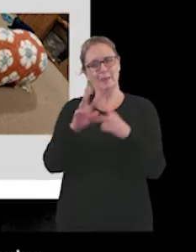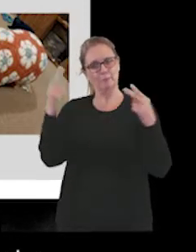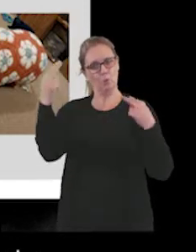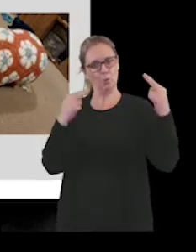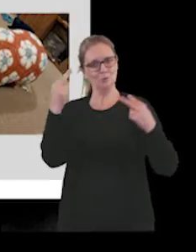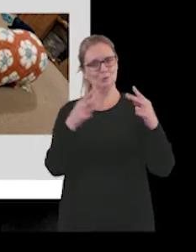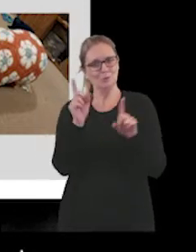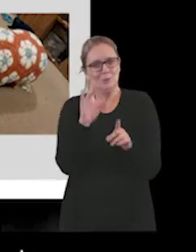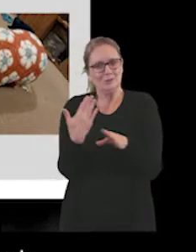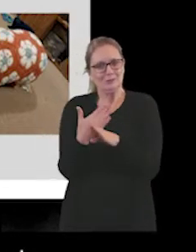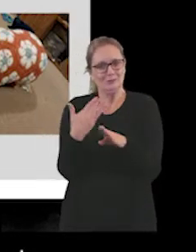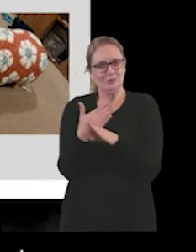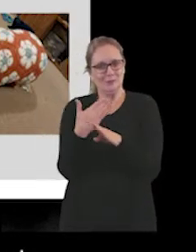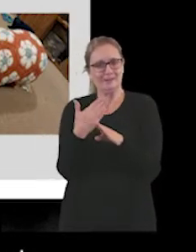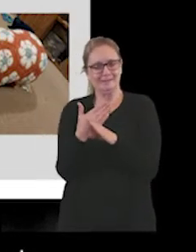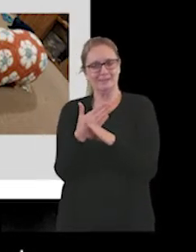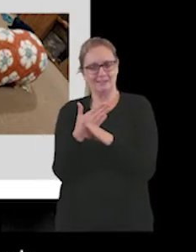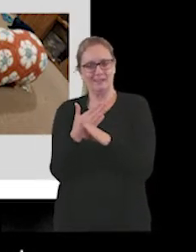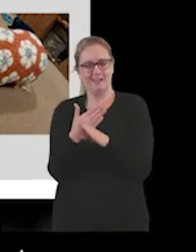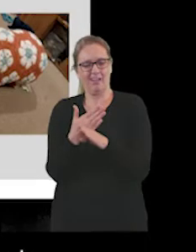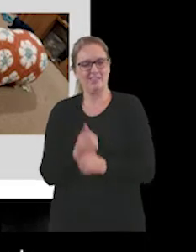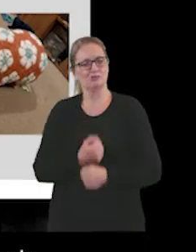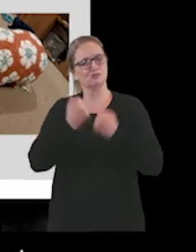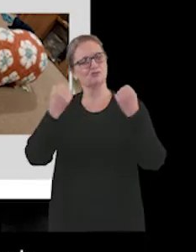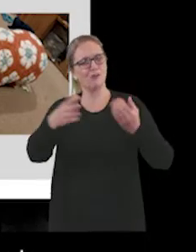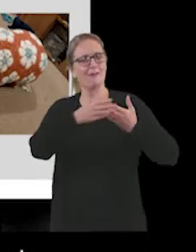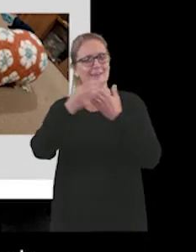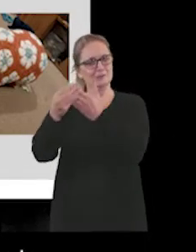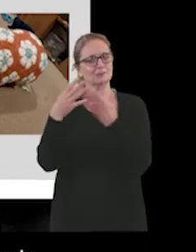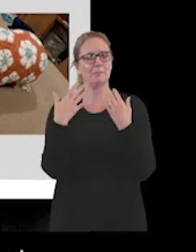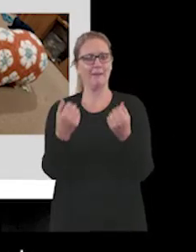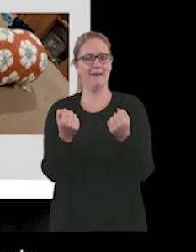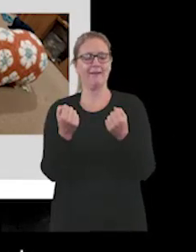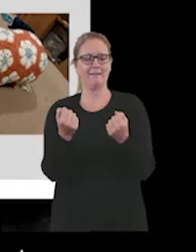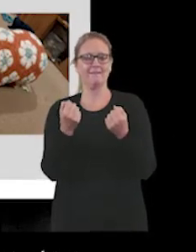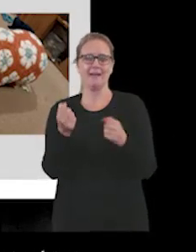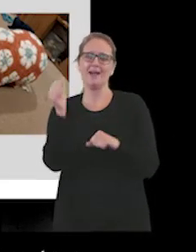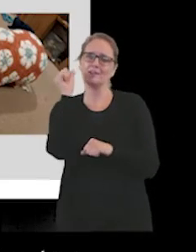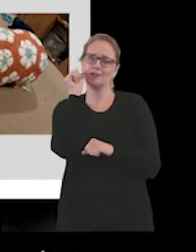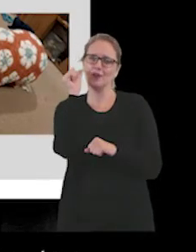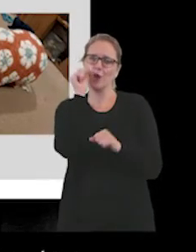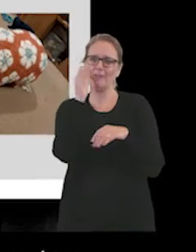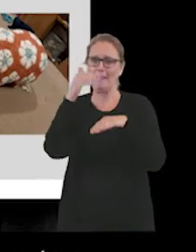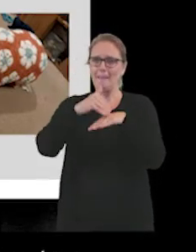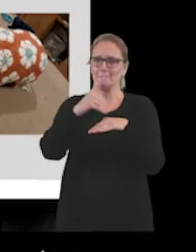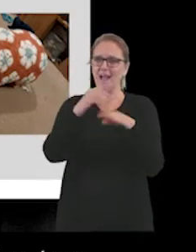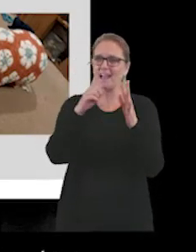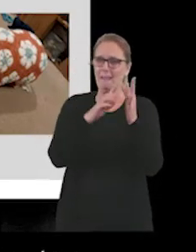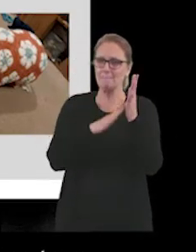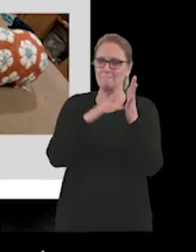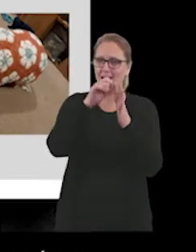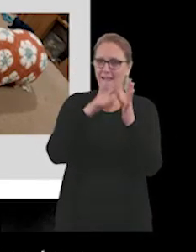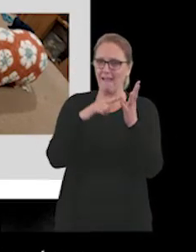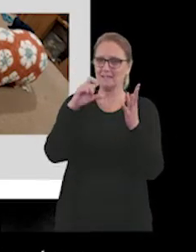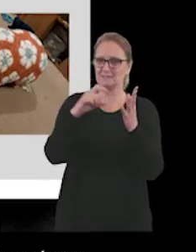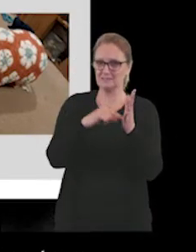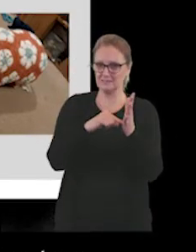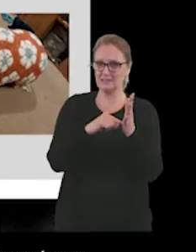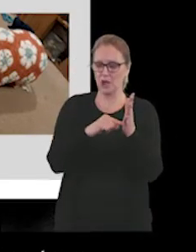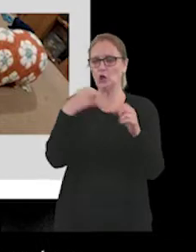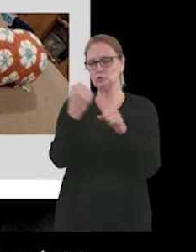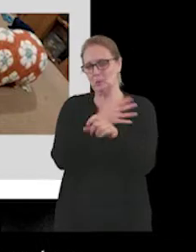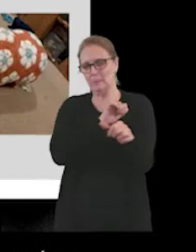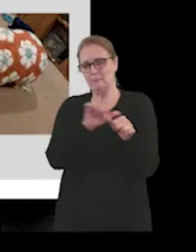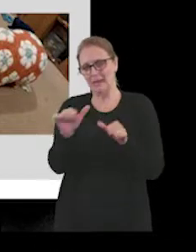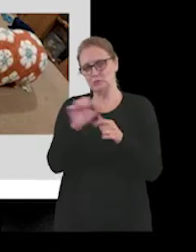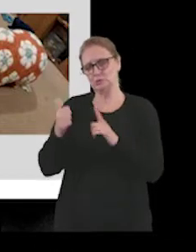leadership here. And I know that people are working on Impact are really clearly cited on the importance of doing the best for patients